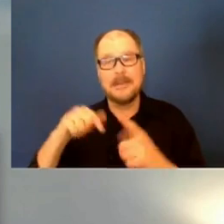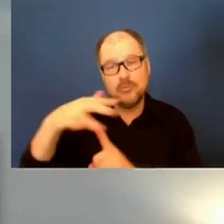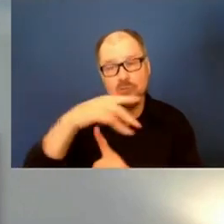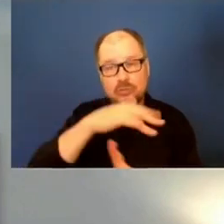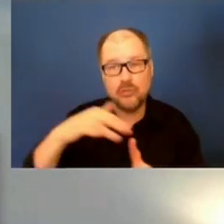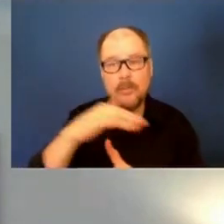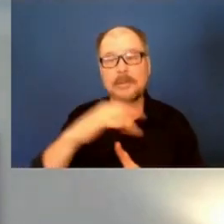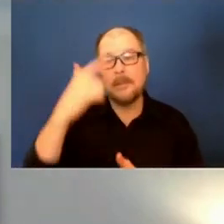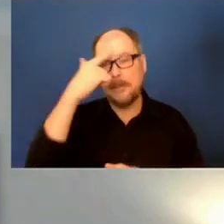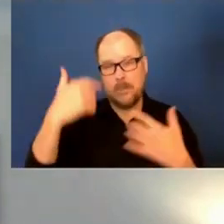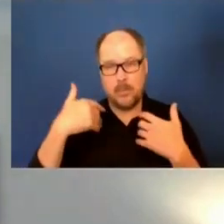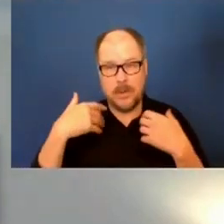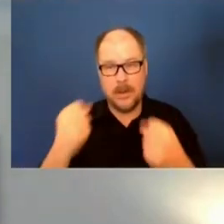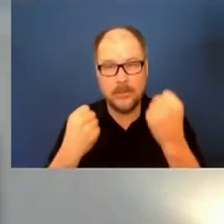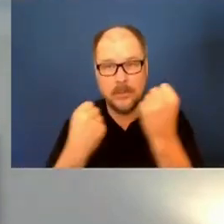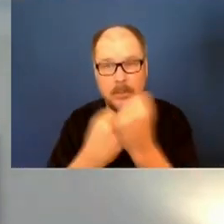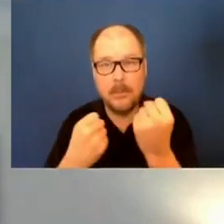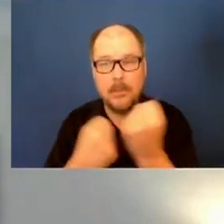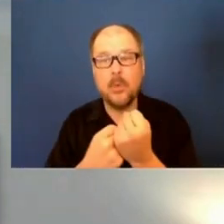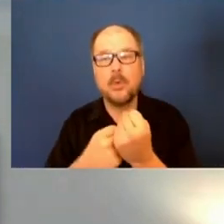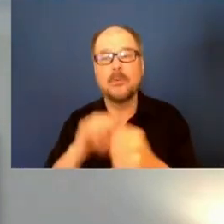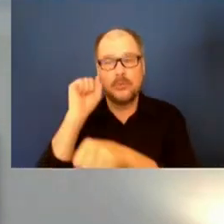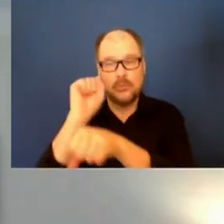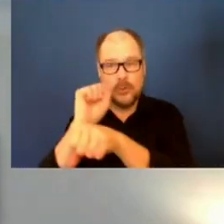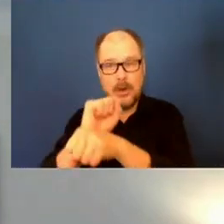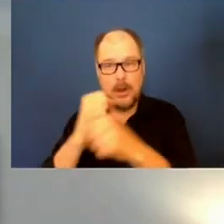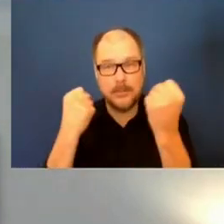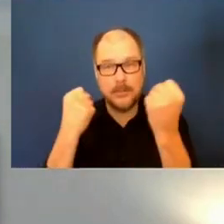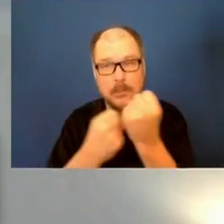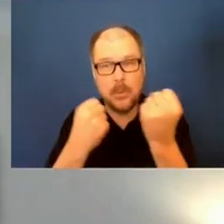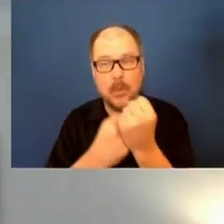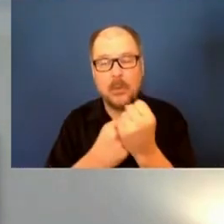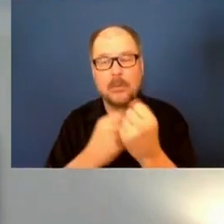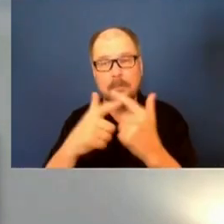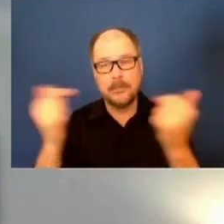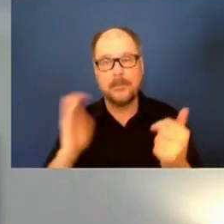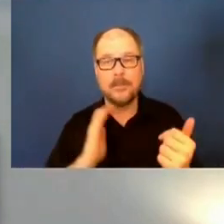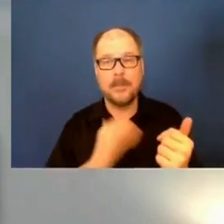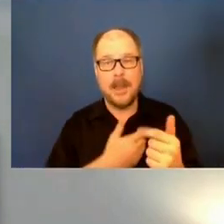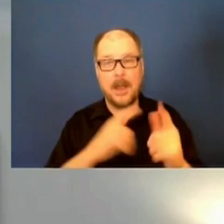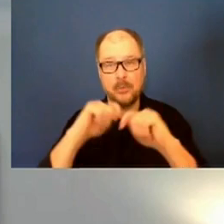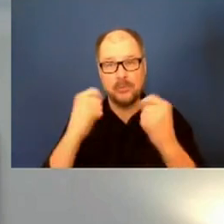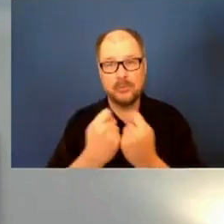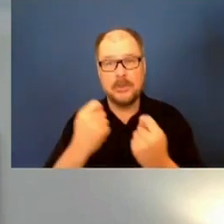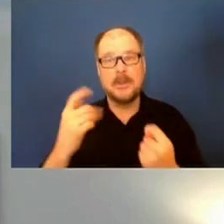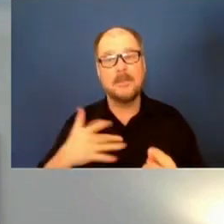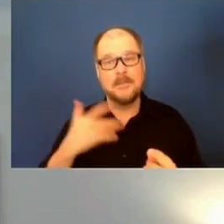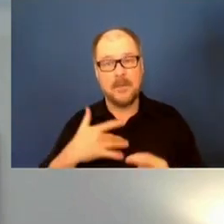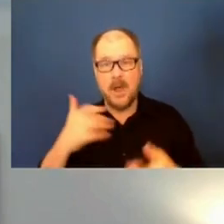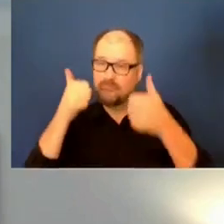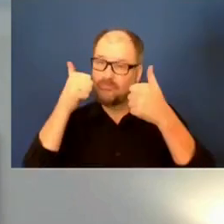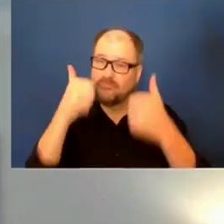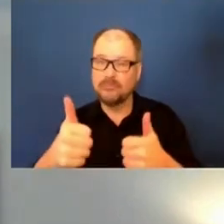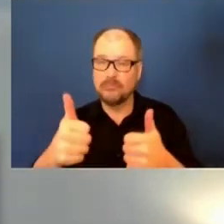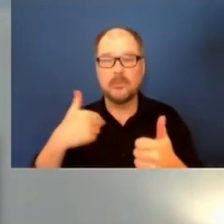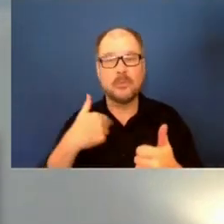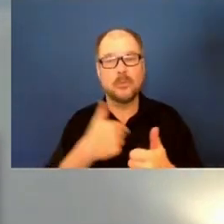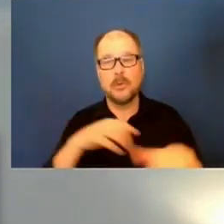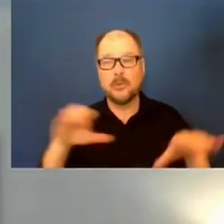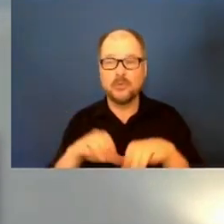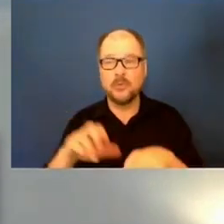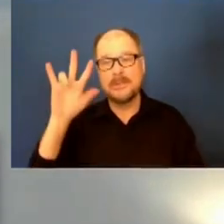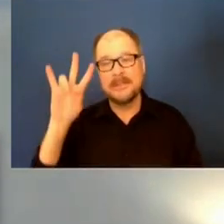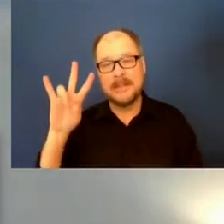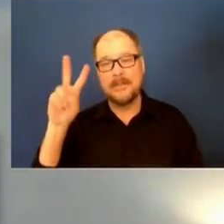health supports. I think that our team feels really good at the end of the day about what we've been able to accomplish in 72 hours.